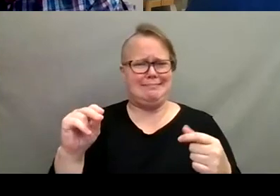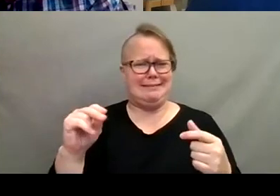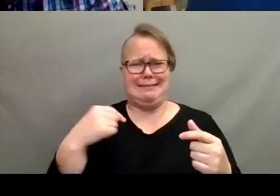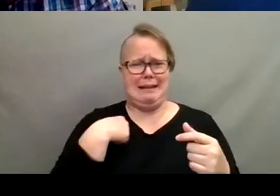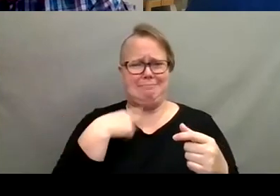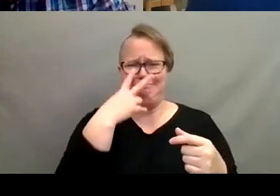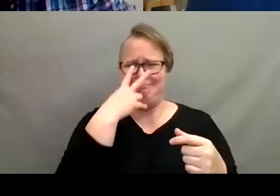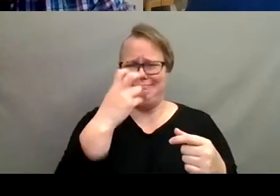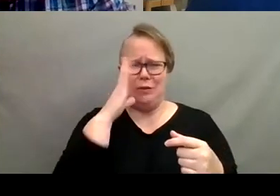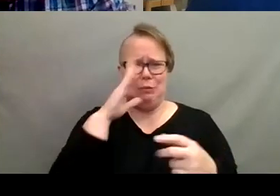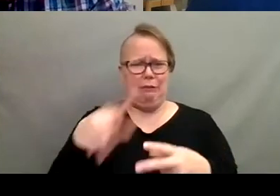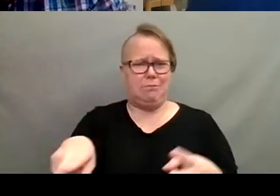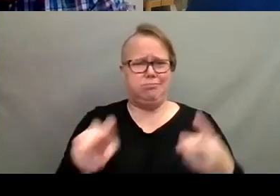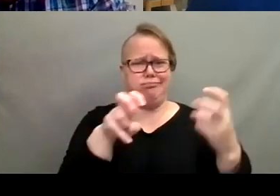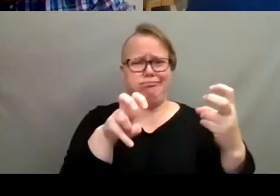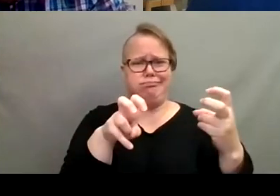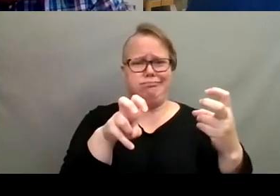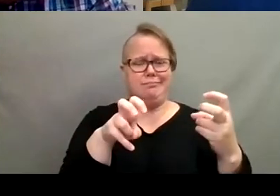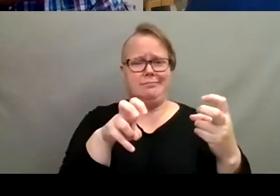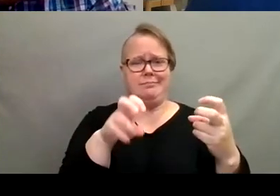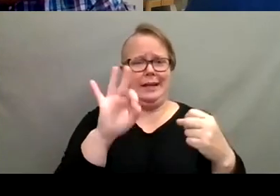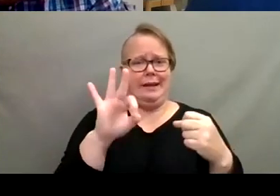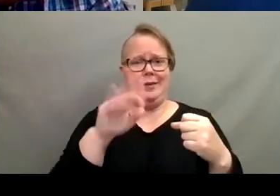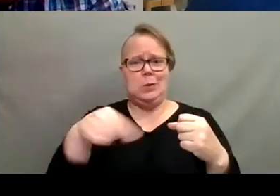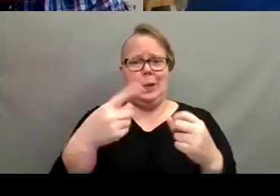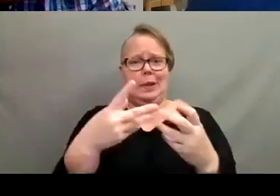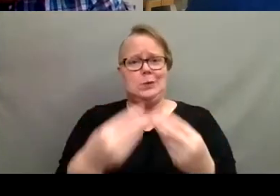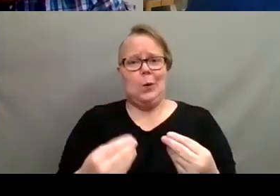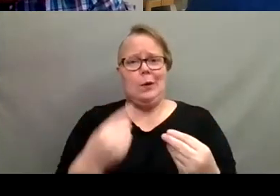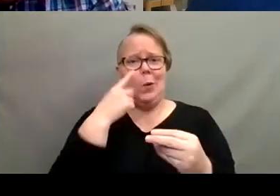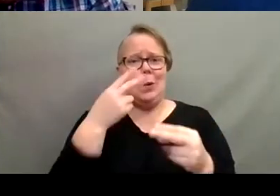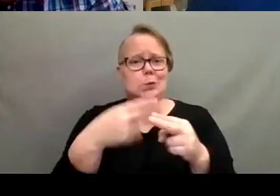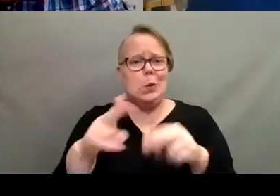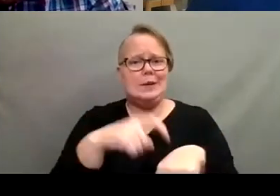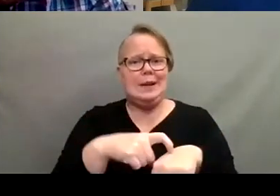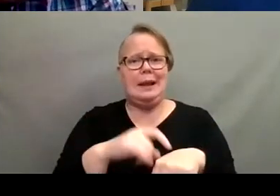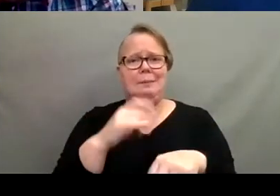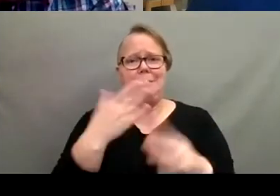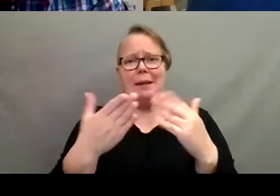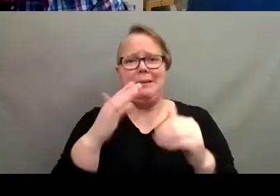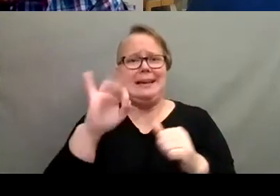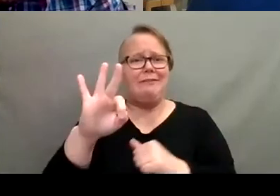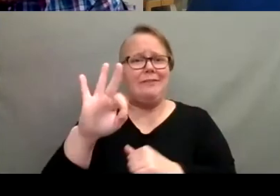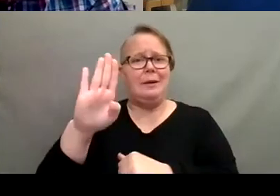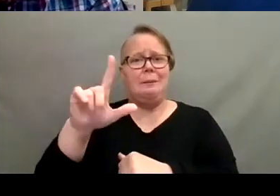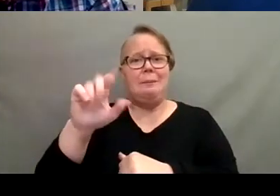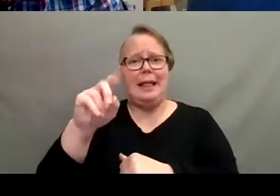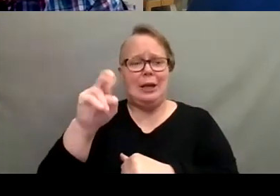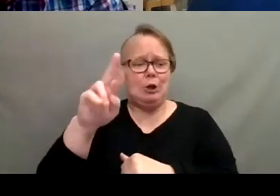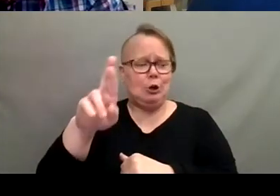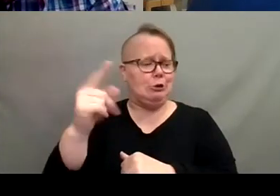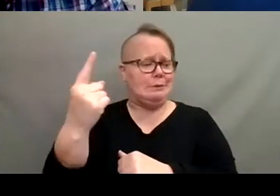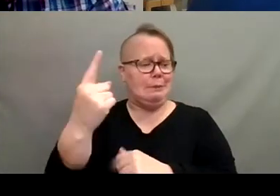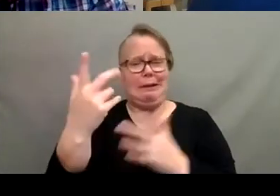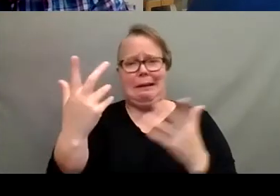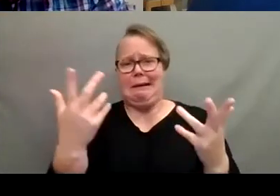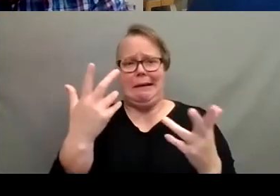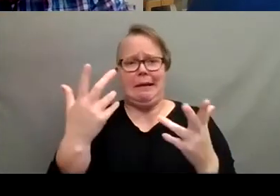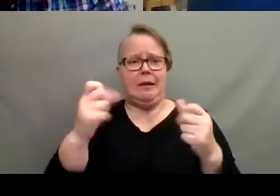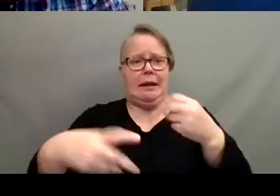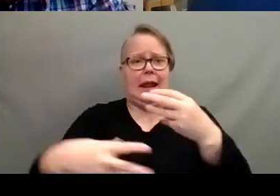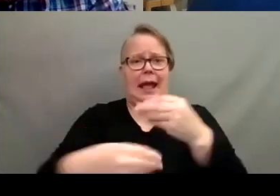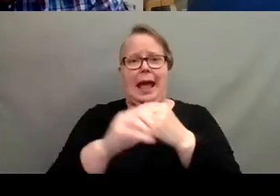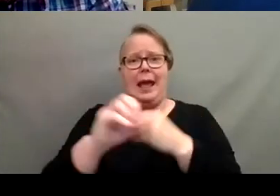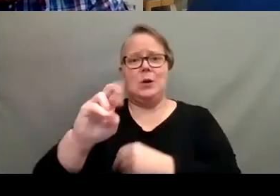too much if it's only soaking for a short period of time. Maybe if you put it through a blender or something like that. Yeah. Maybe you could add a little